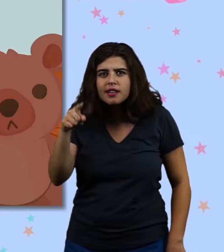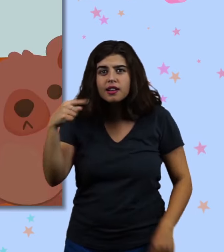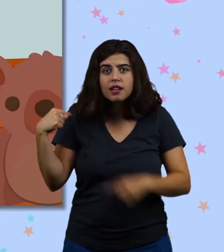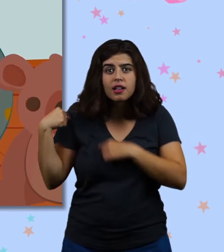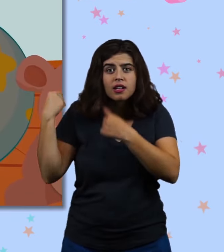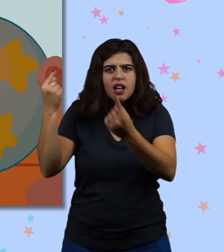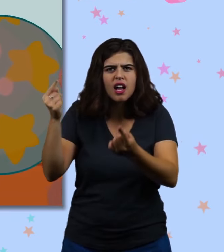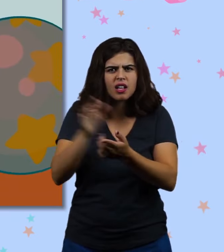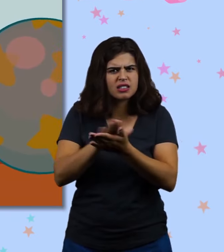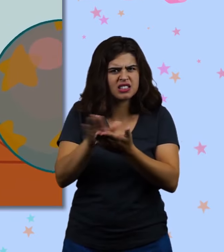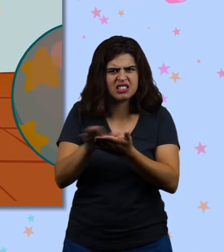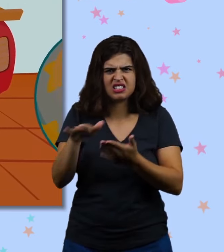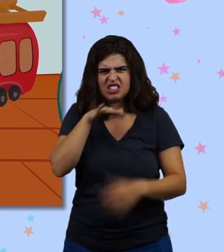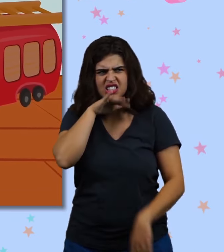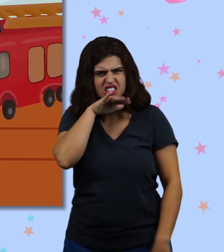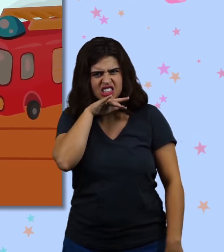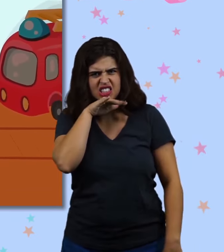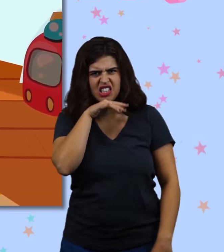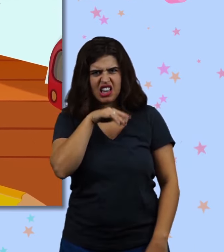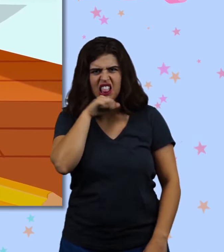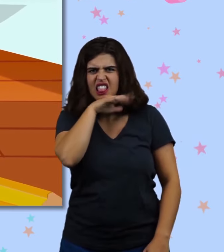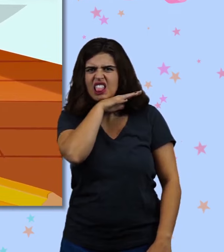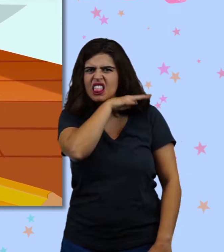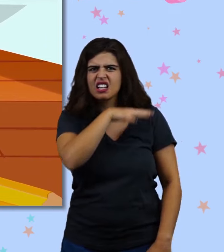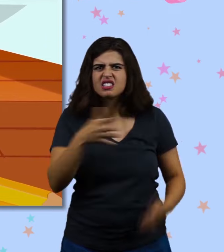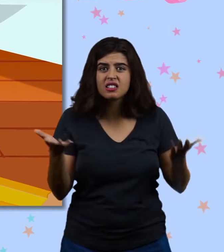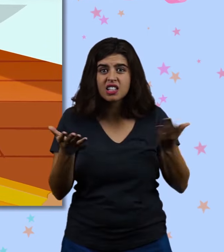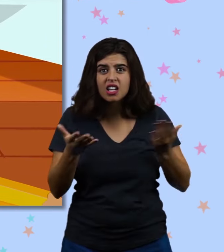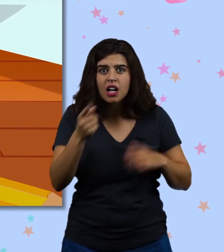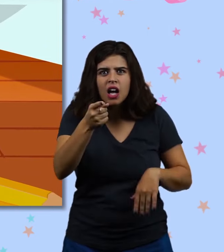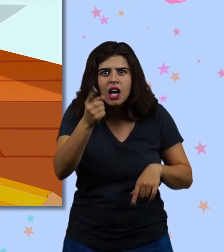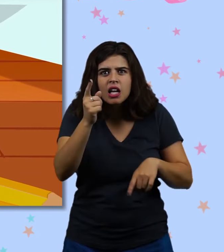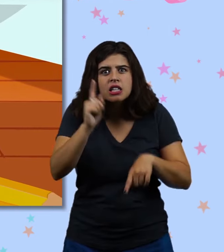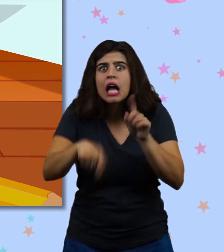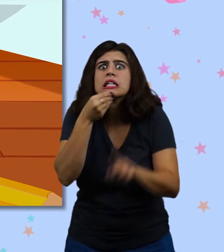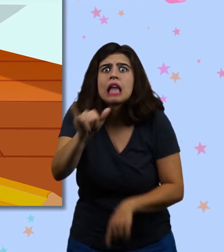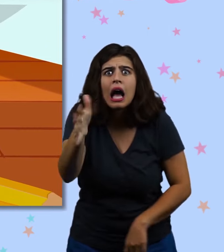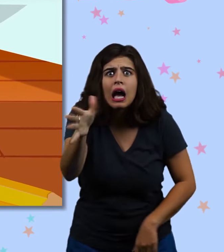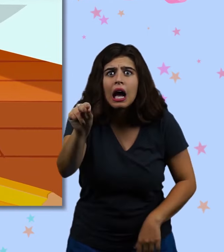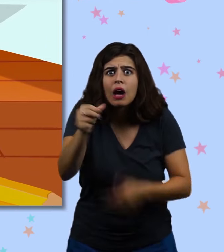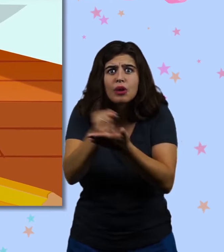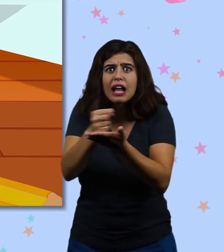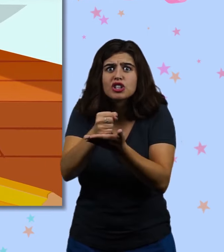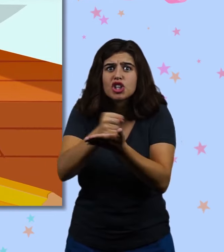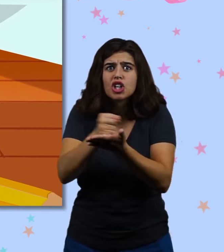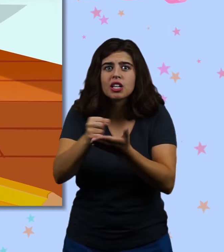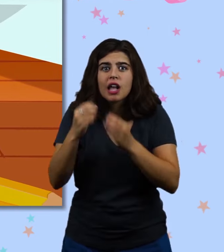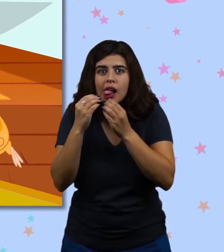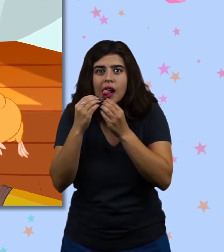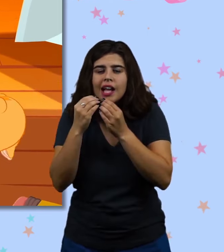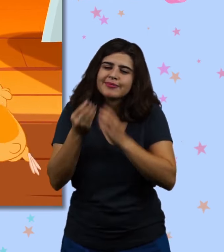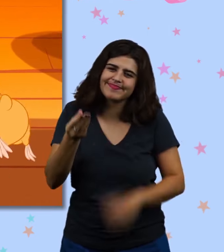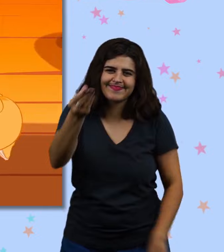I think it's been a long time since you've cleaned up down here. Snuggles? You can't eat that. It's an eraser.